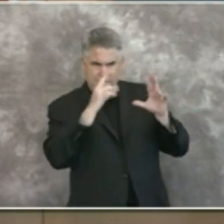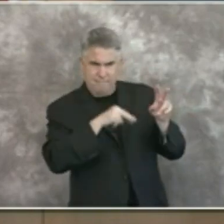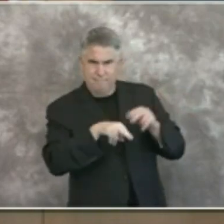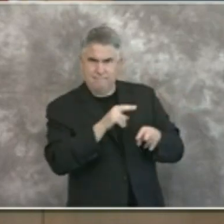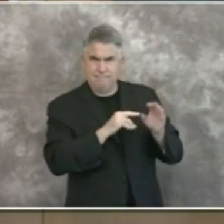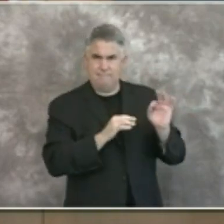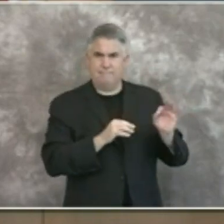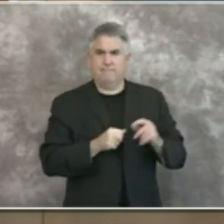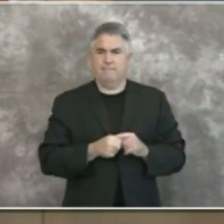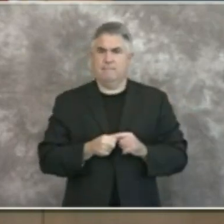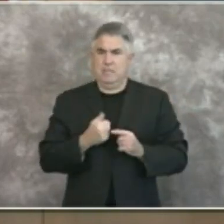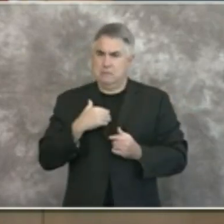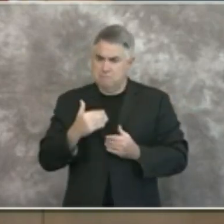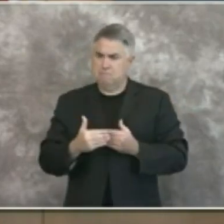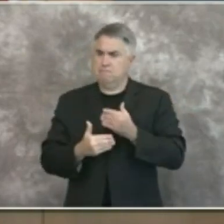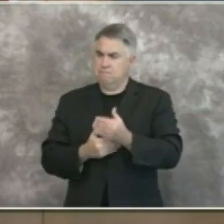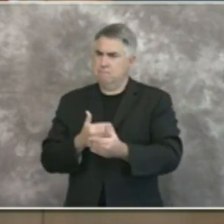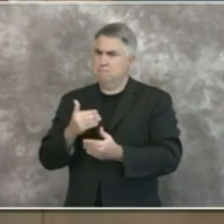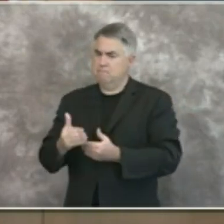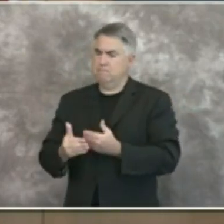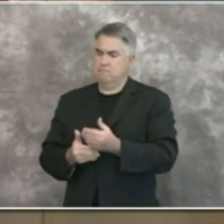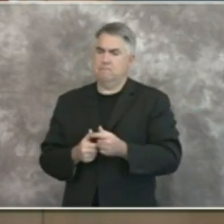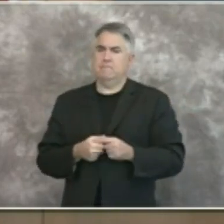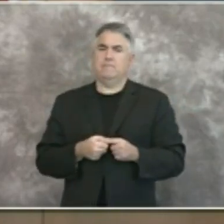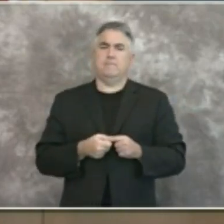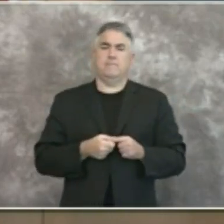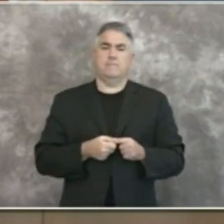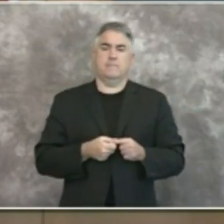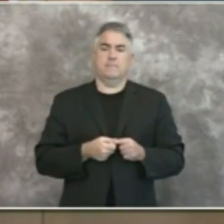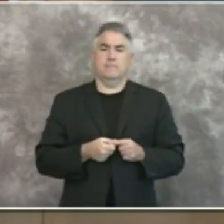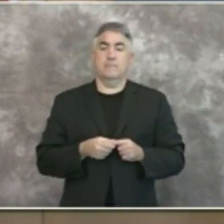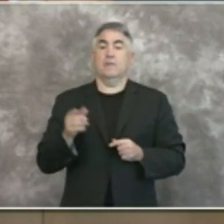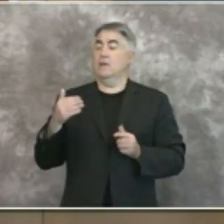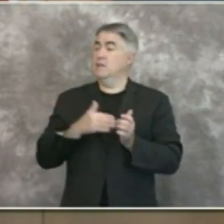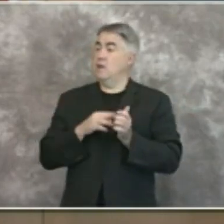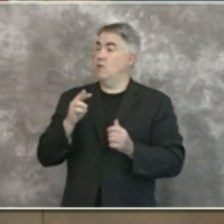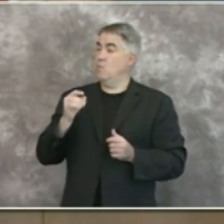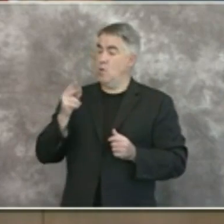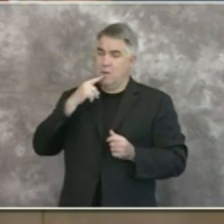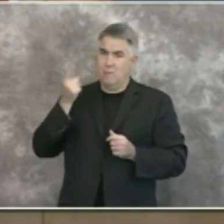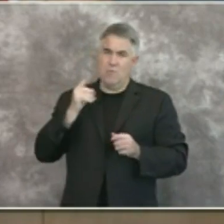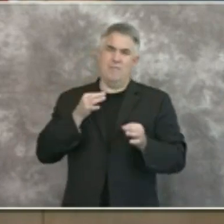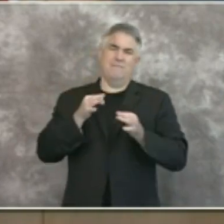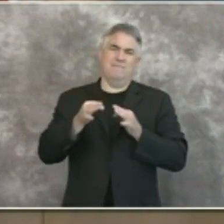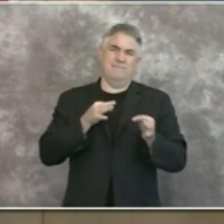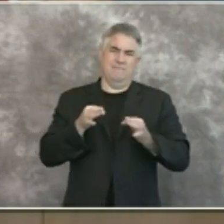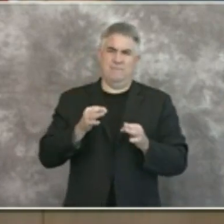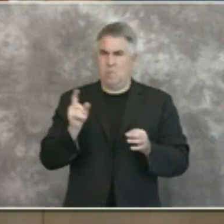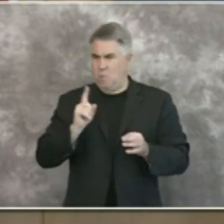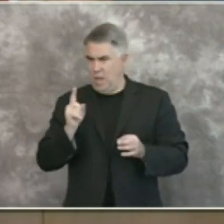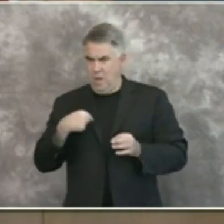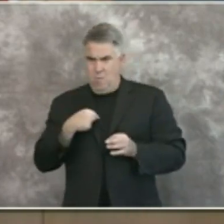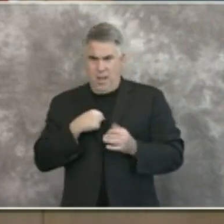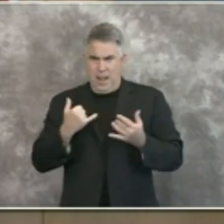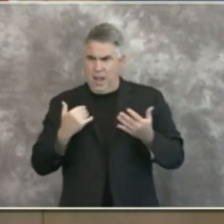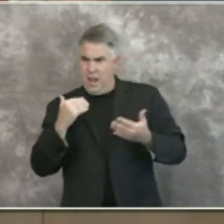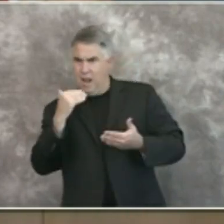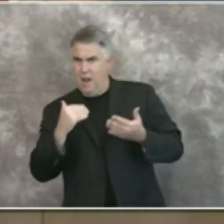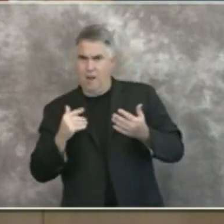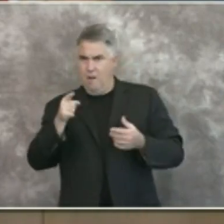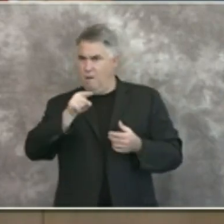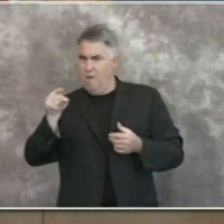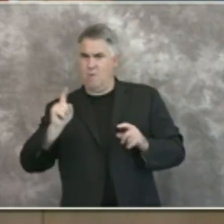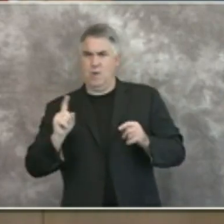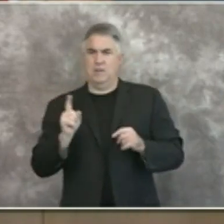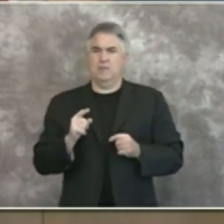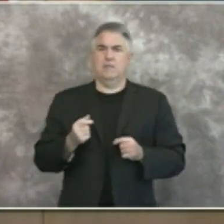it relates to a region uh and dr women dr woon is going to walk through where we are on these and then we'll be modifying our presentations uh to